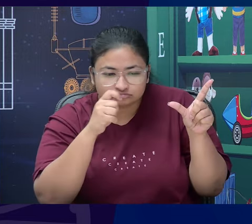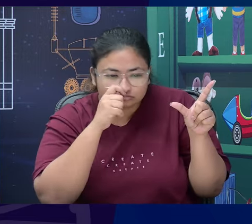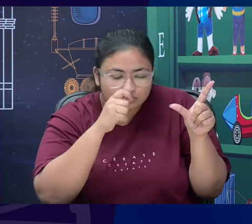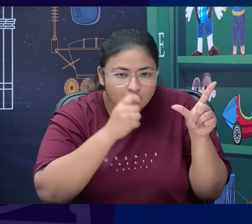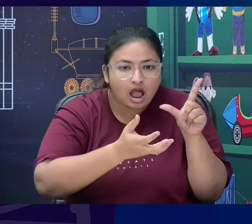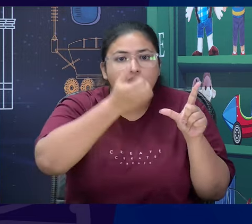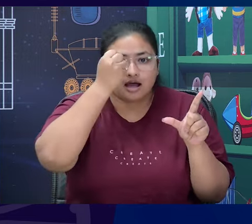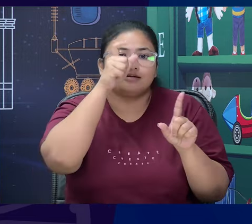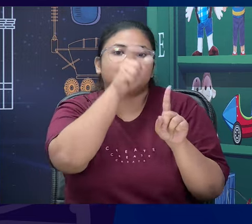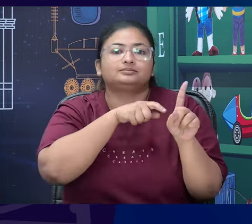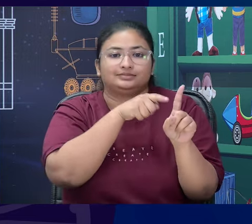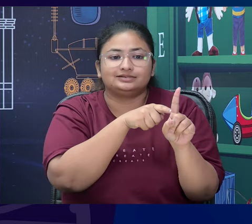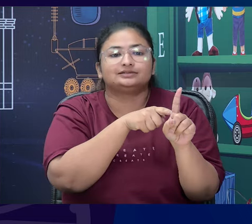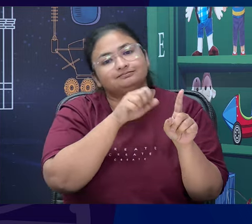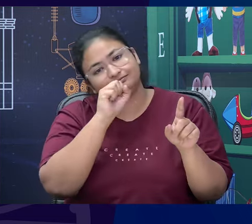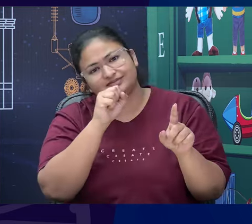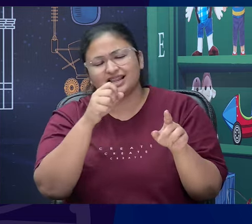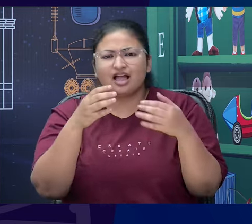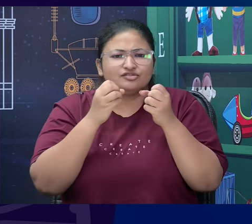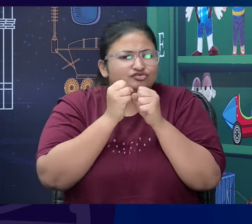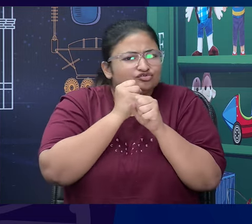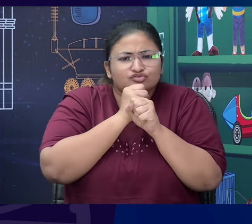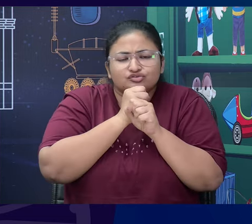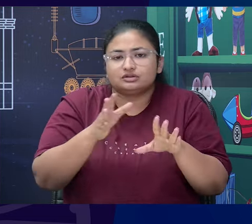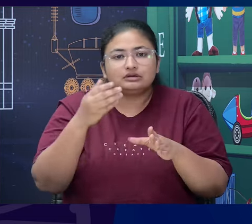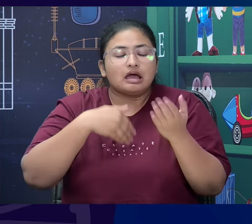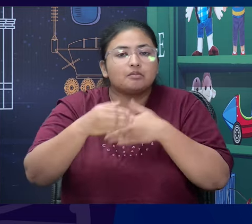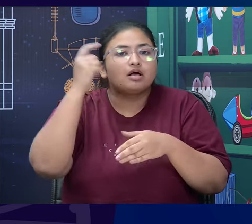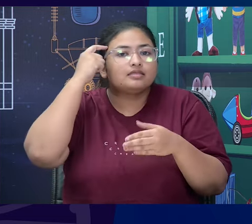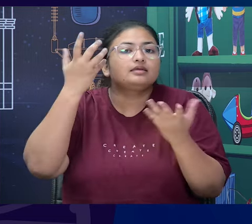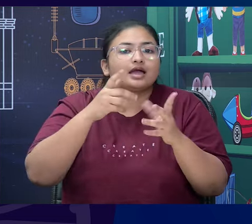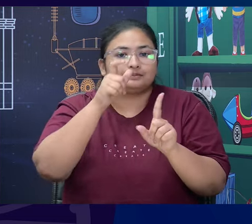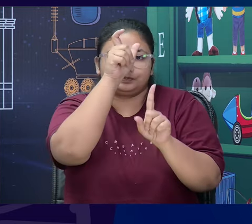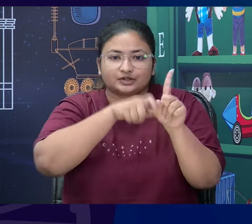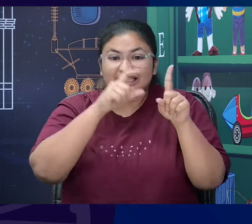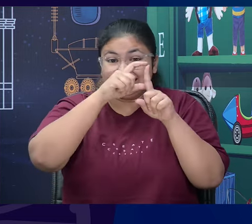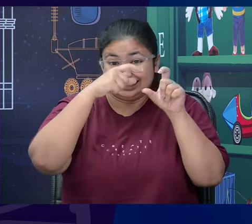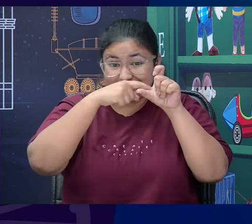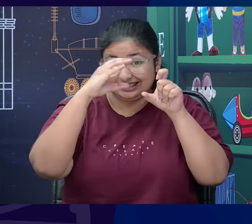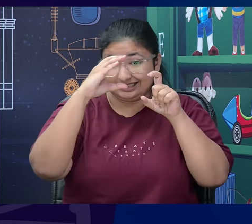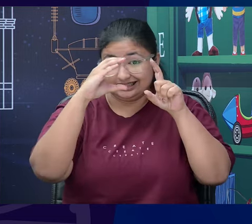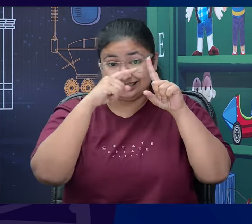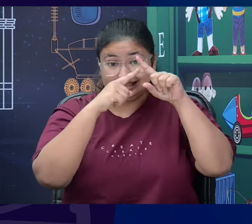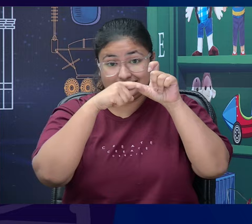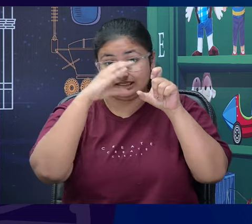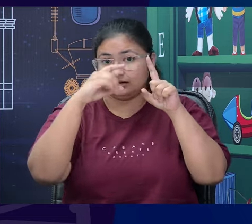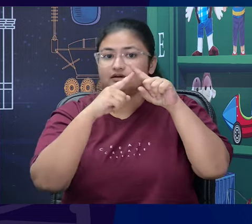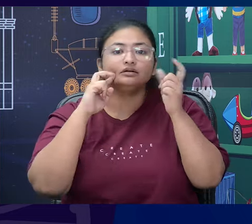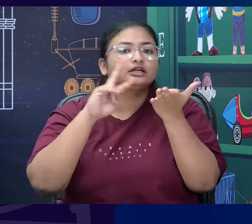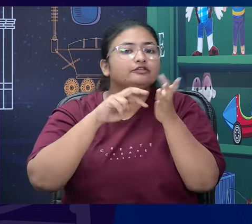very lean and athletic and you know someone who is a very attractive figure.